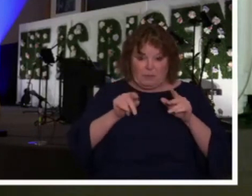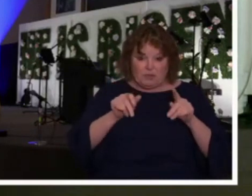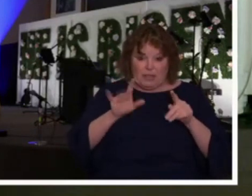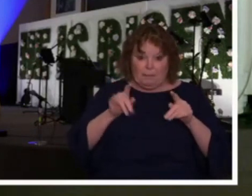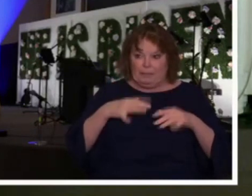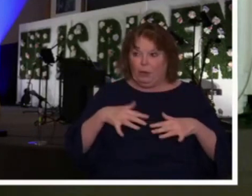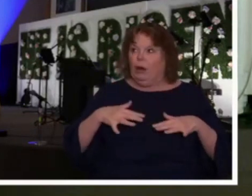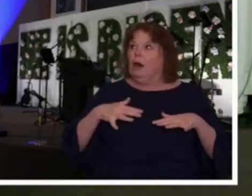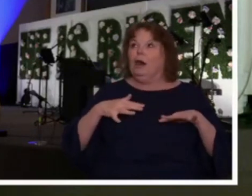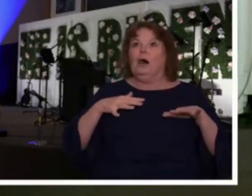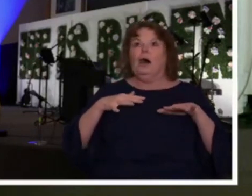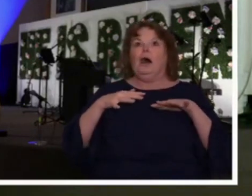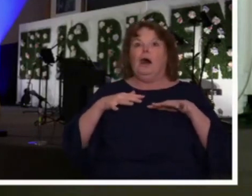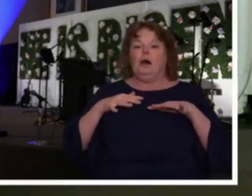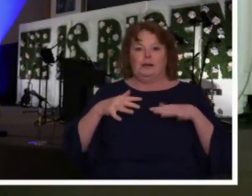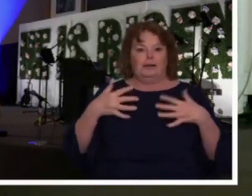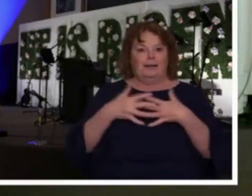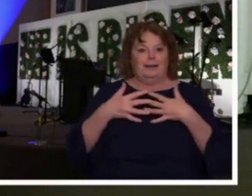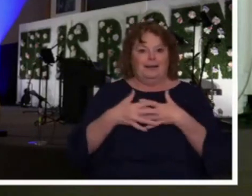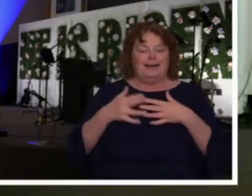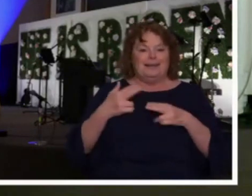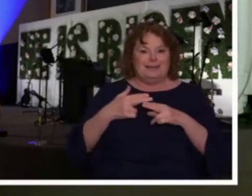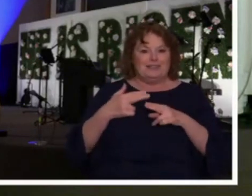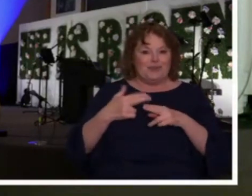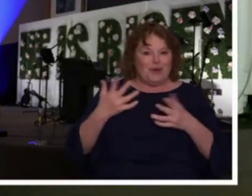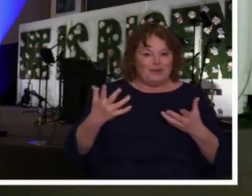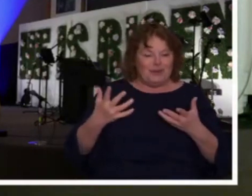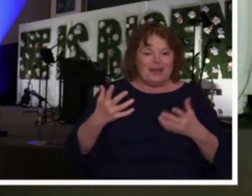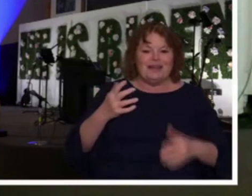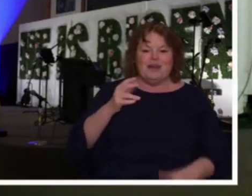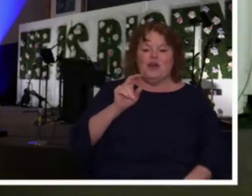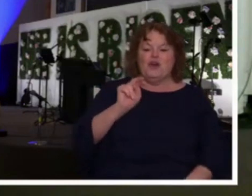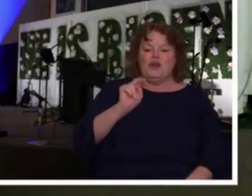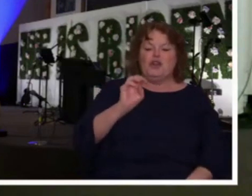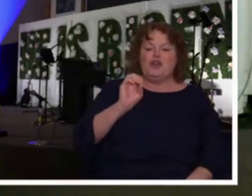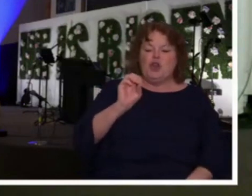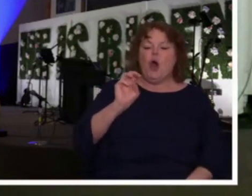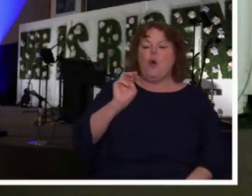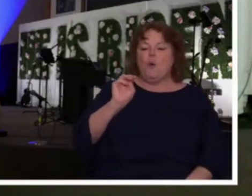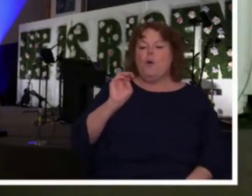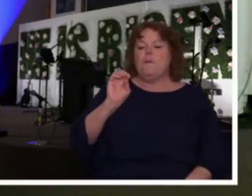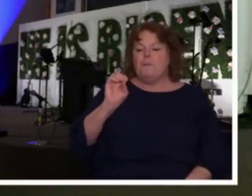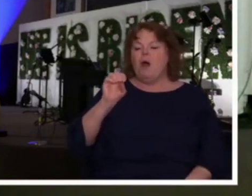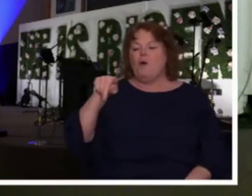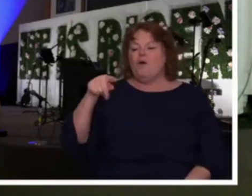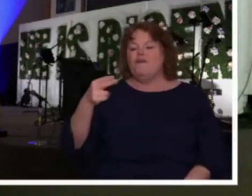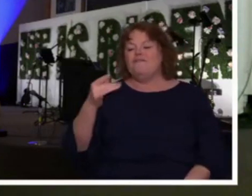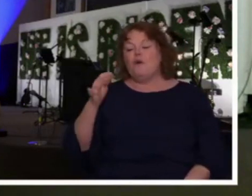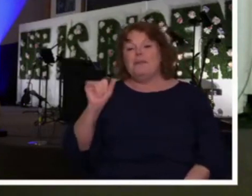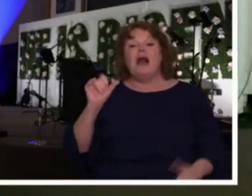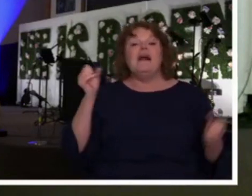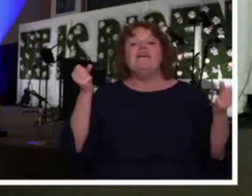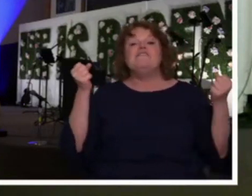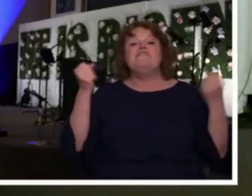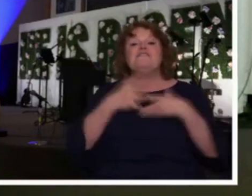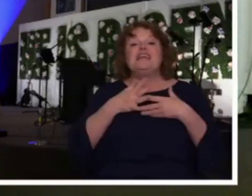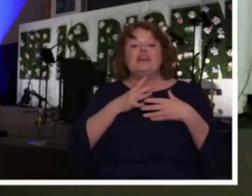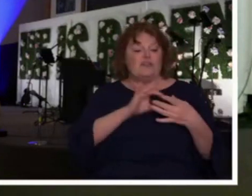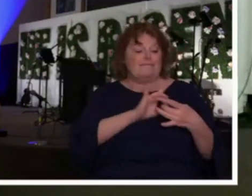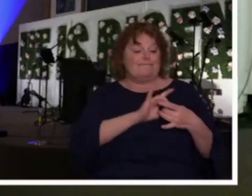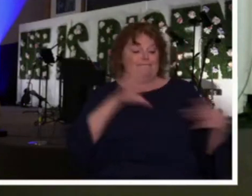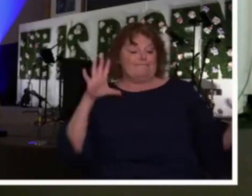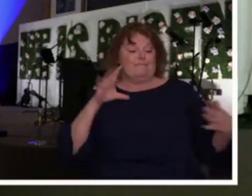There is a phobia that has been named called this. It is nomophobia. It's a fear of being detached from mobile